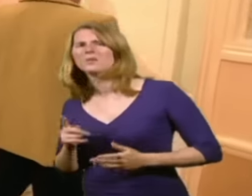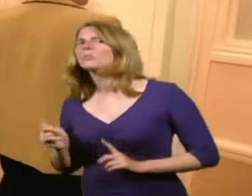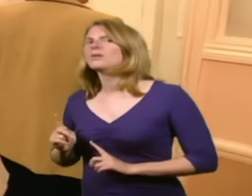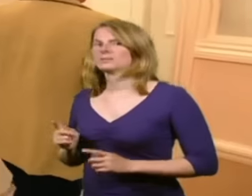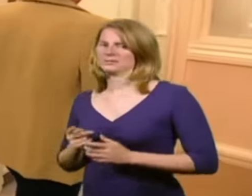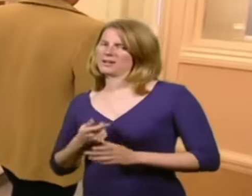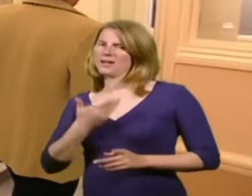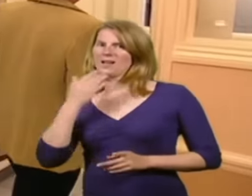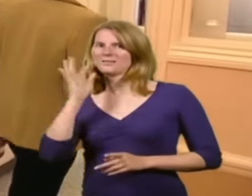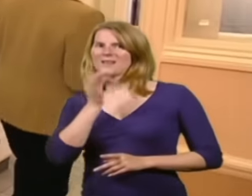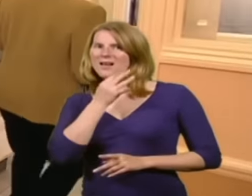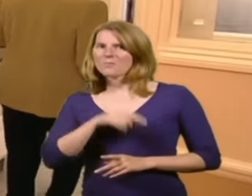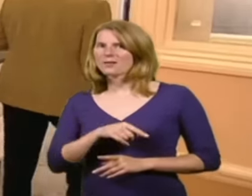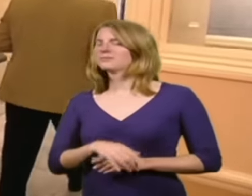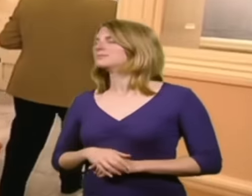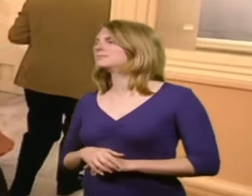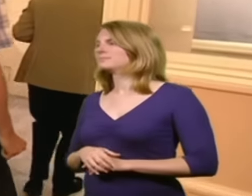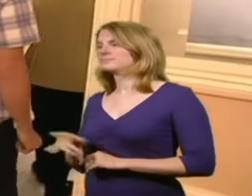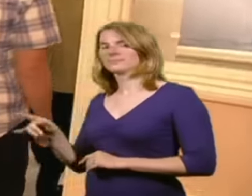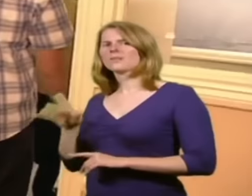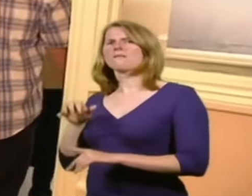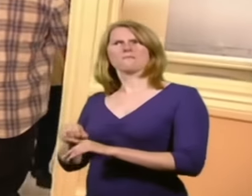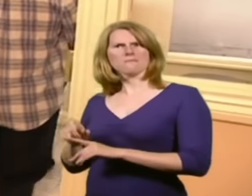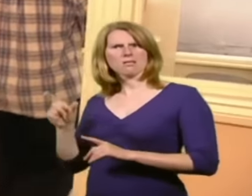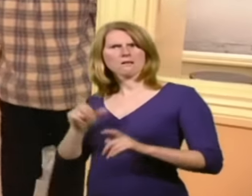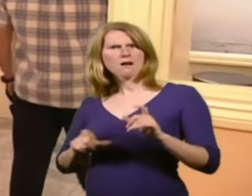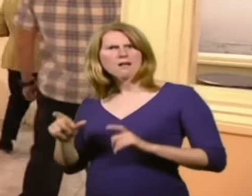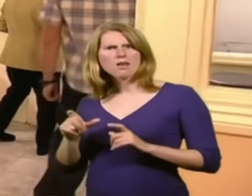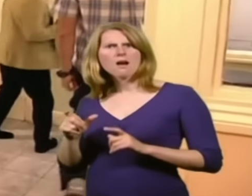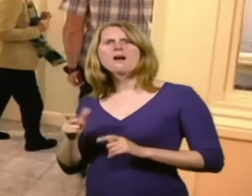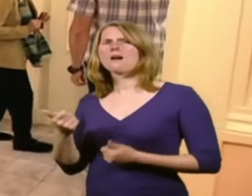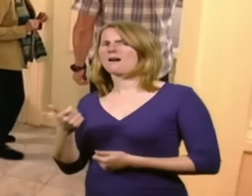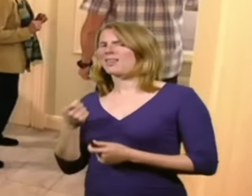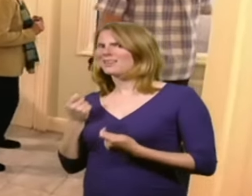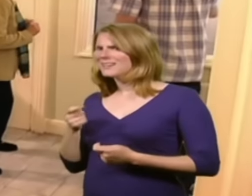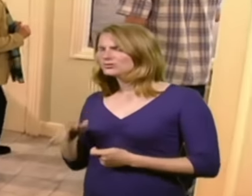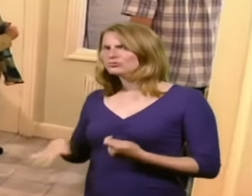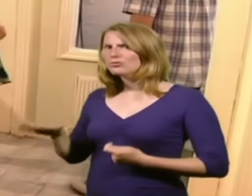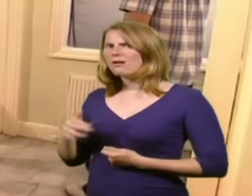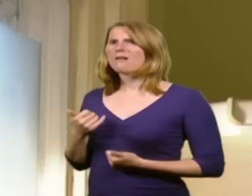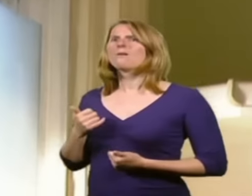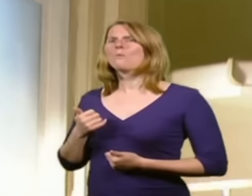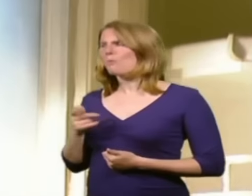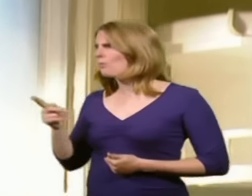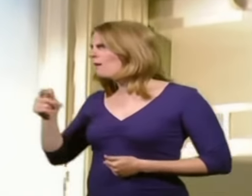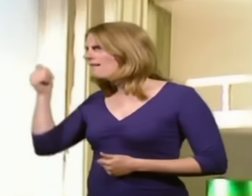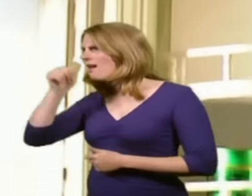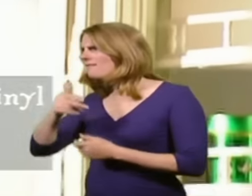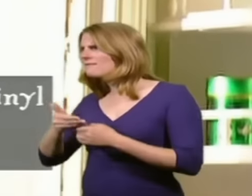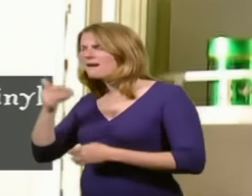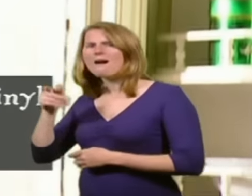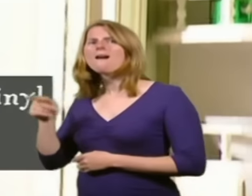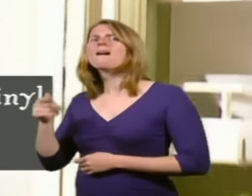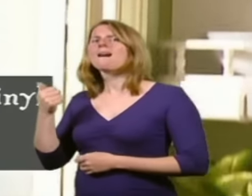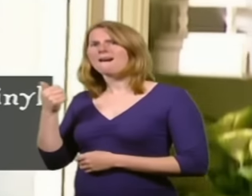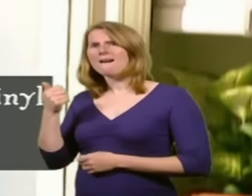color scheme. And the kitchen. Okay. Now, this is clever, because we were looking at an ugly wall, weren't we? Yeah, that was really